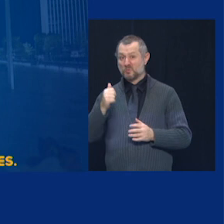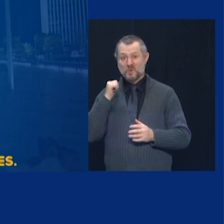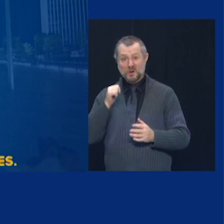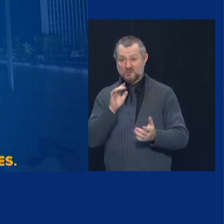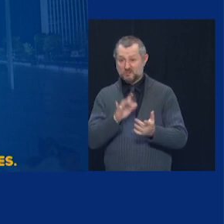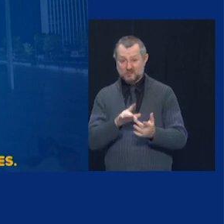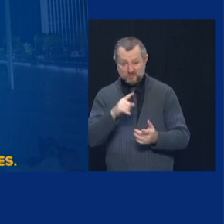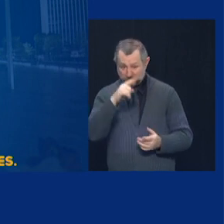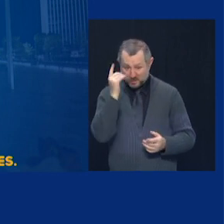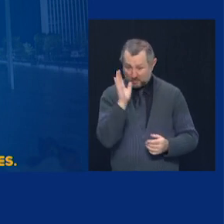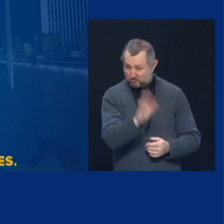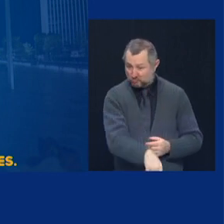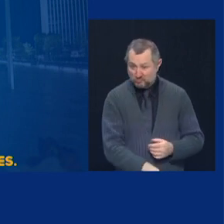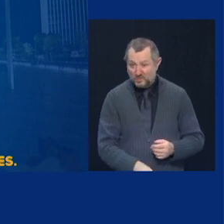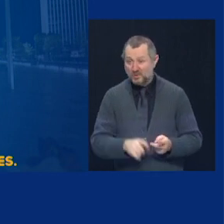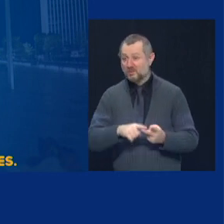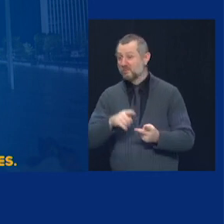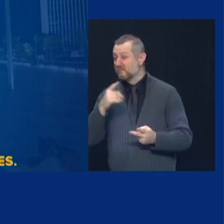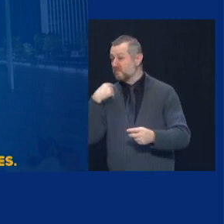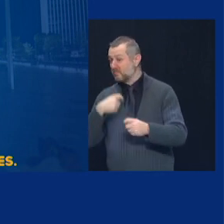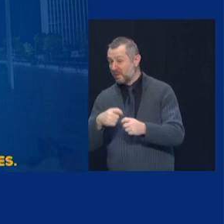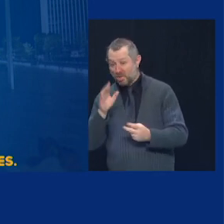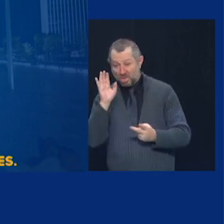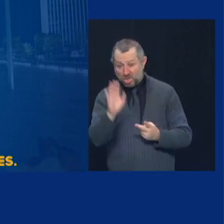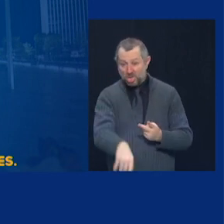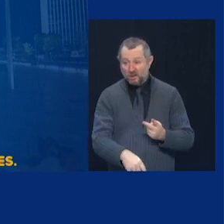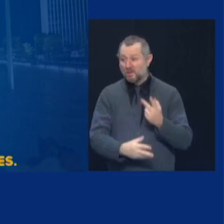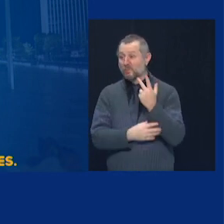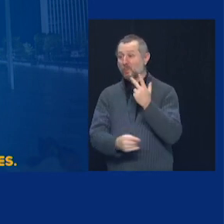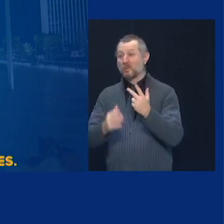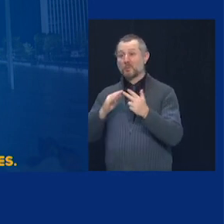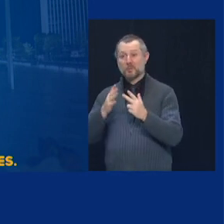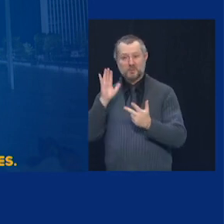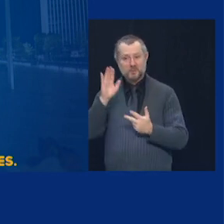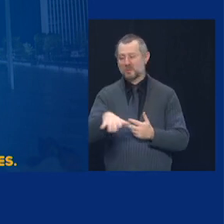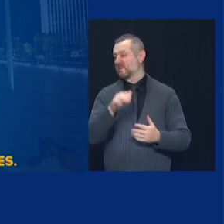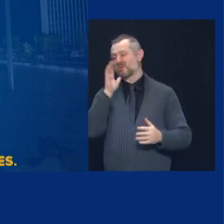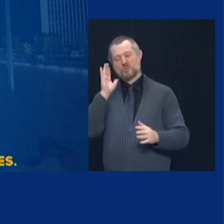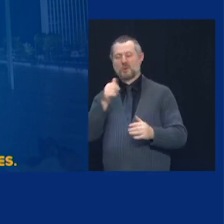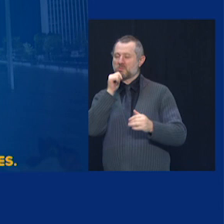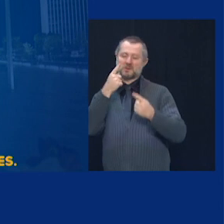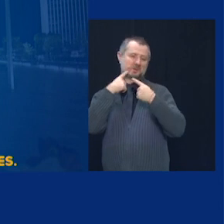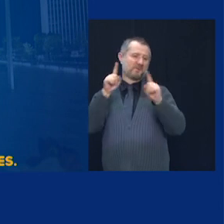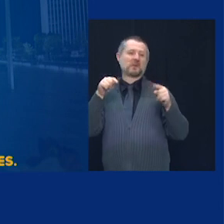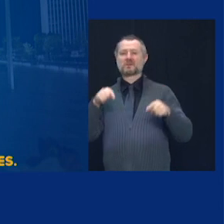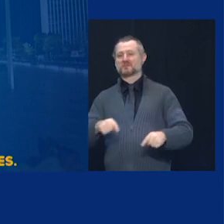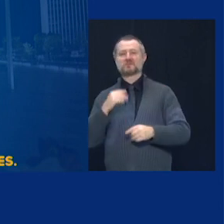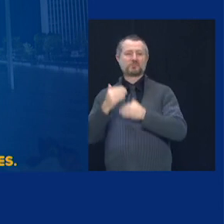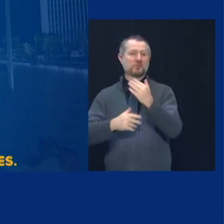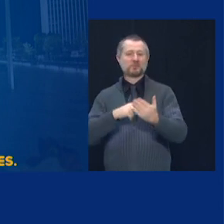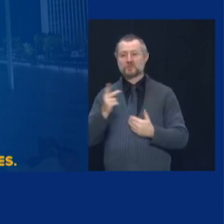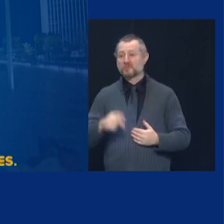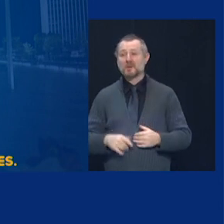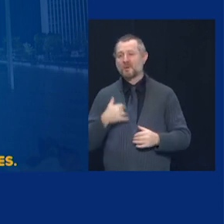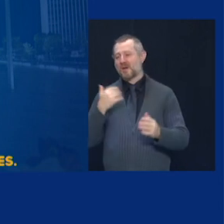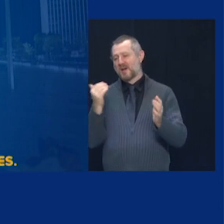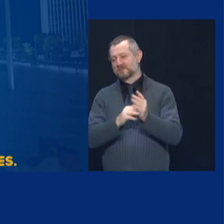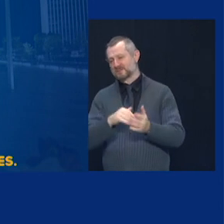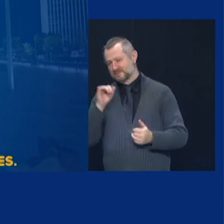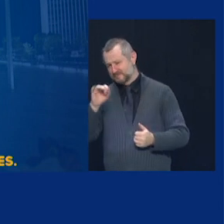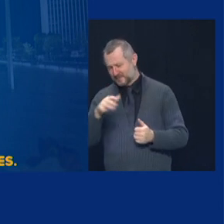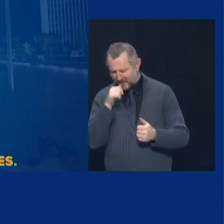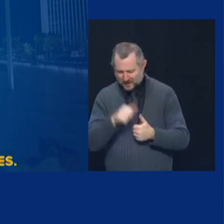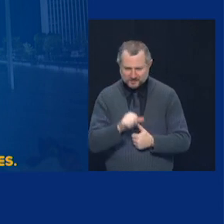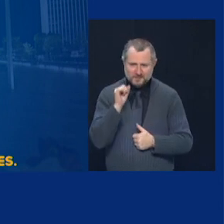It's never going to be a success. So we raised this point. Again, we did letters, I did speeches, spoken out